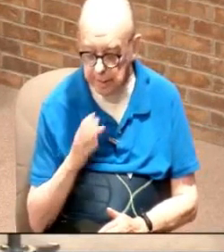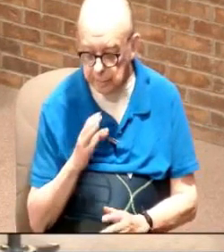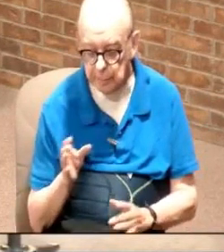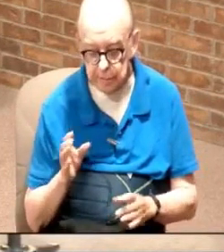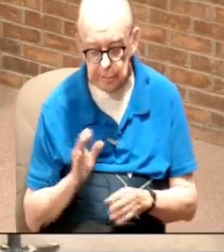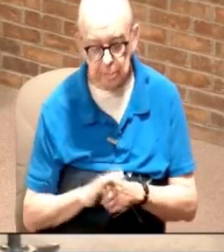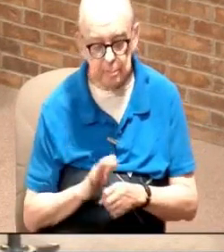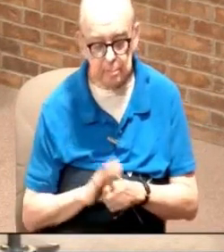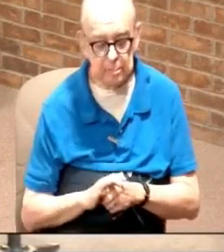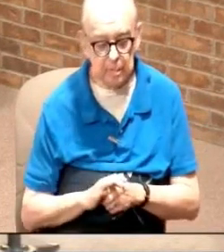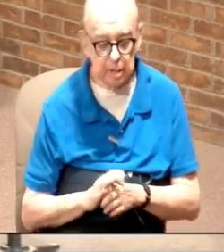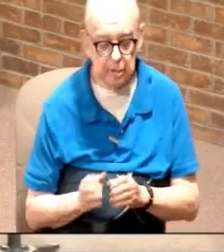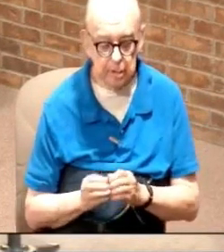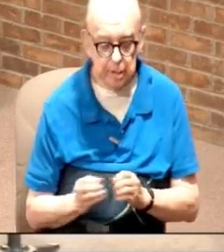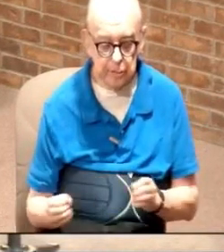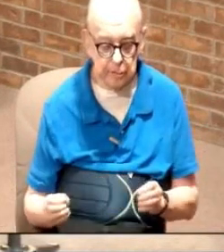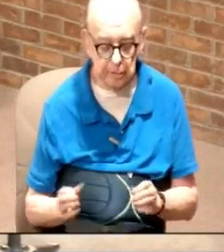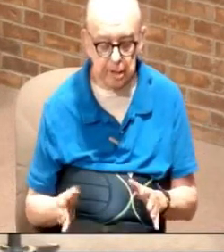eat as many candy bars